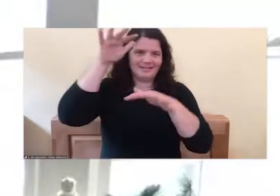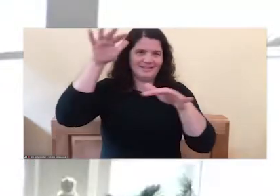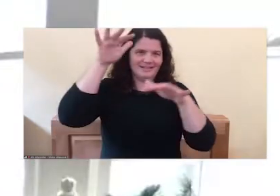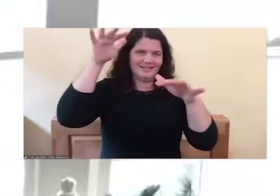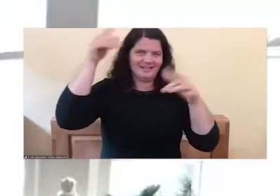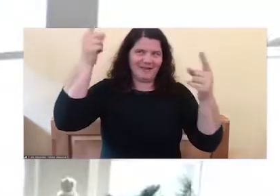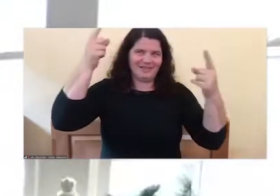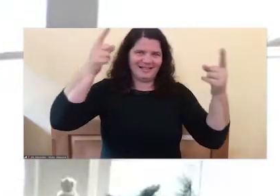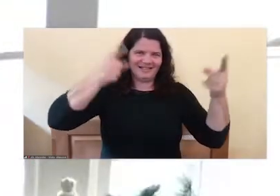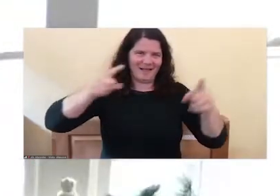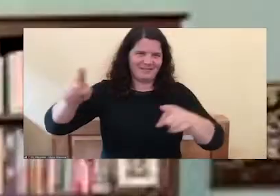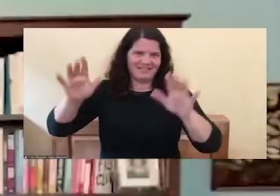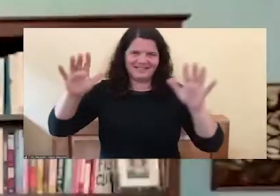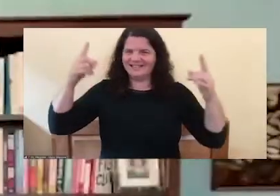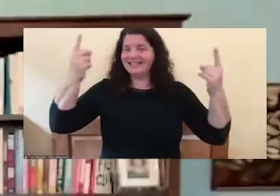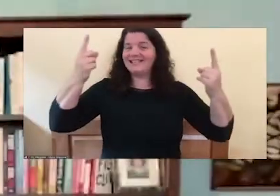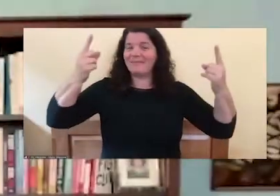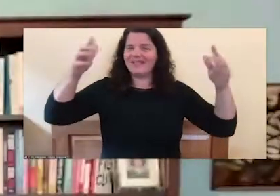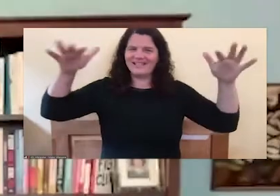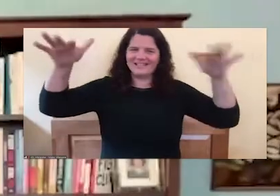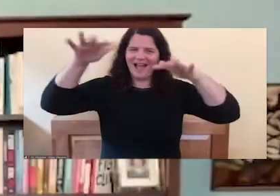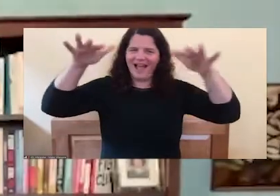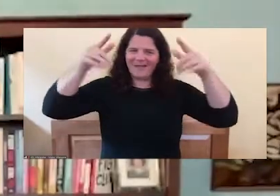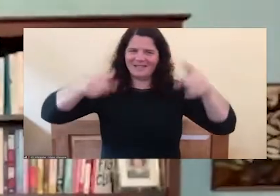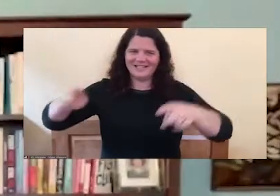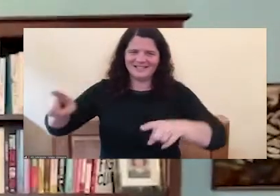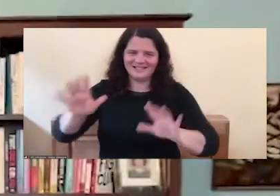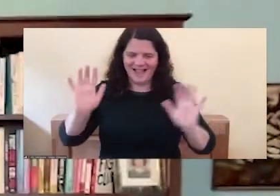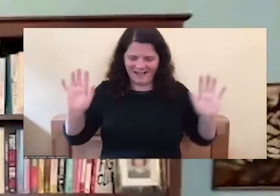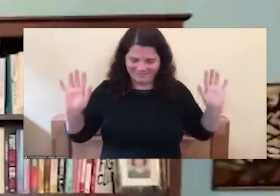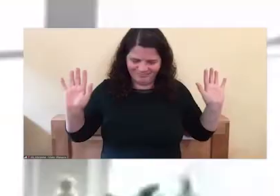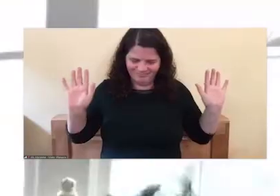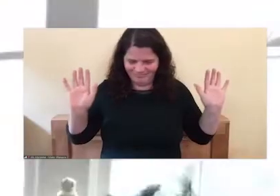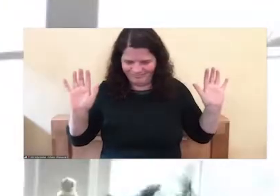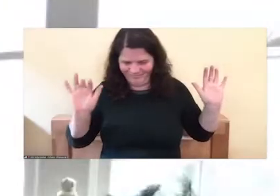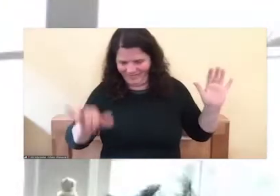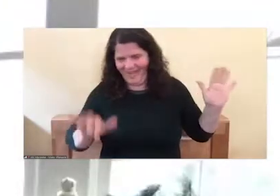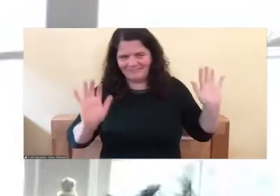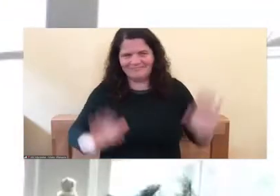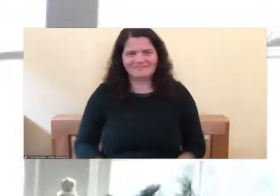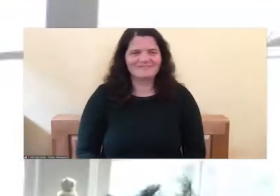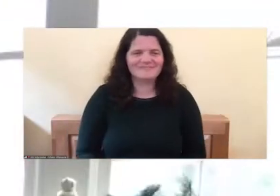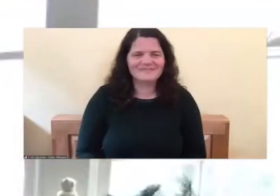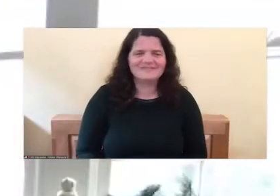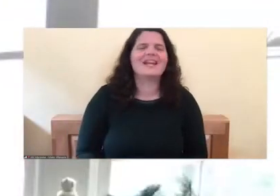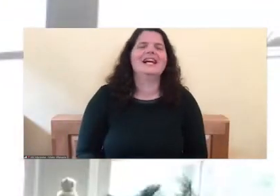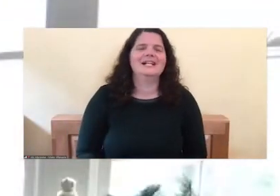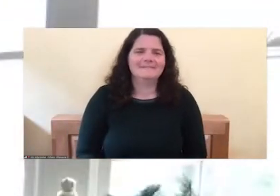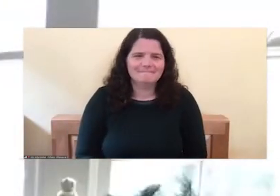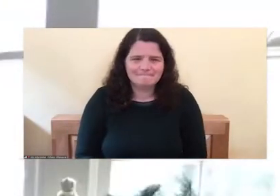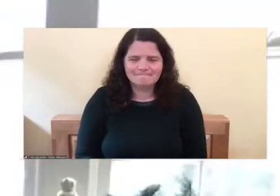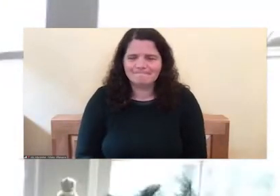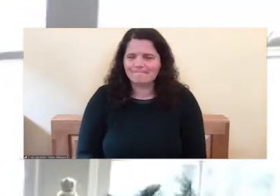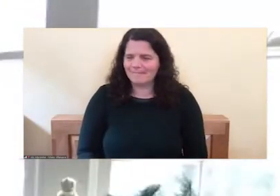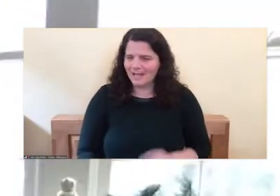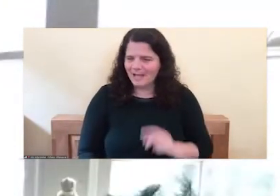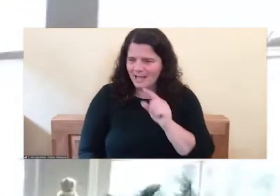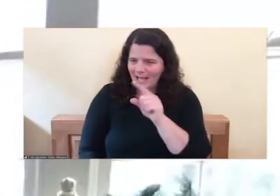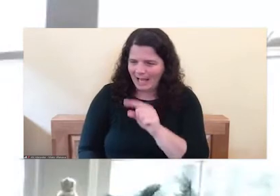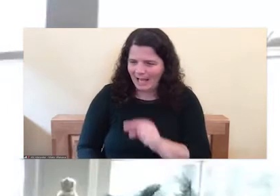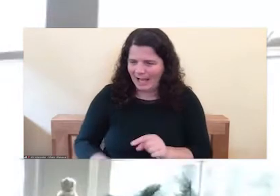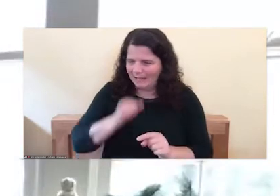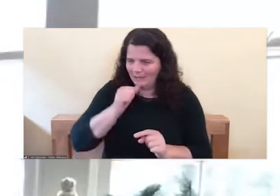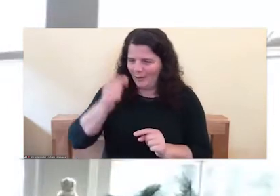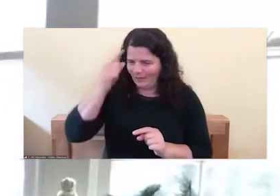I'll just leave it at that. Something is a foot. Okay. Um, you know, I don't think we're going to be able to get to all the questions